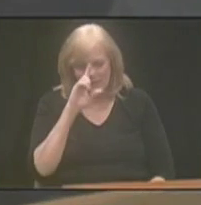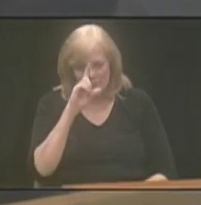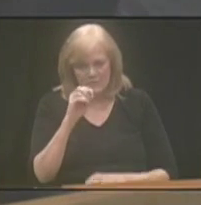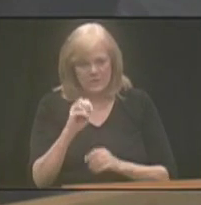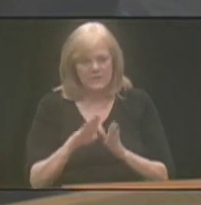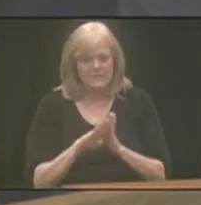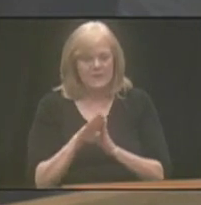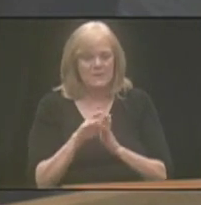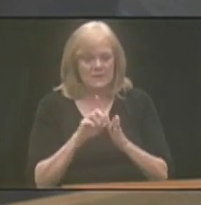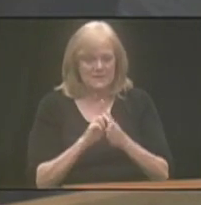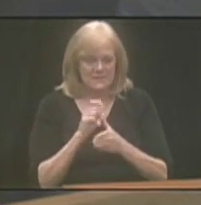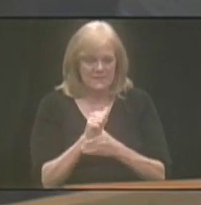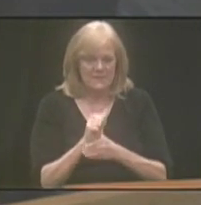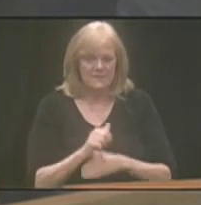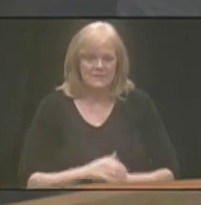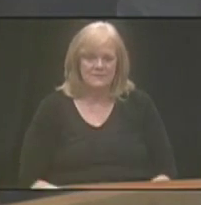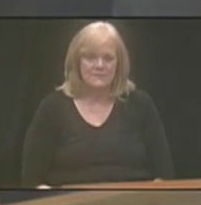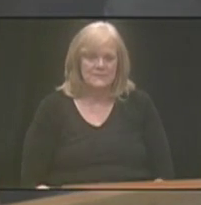and developmental disabilities.